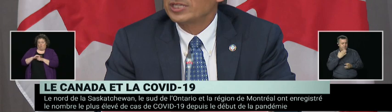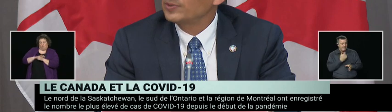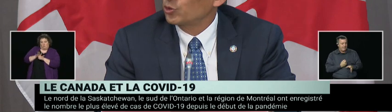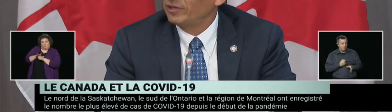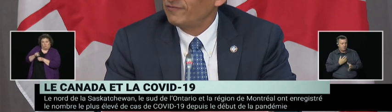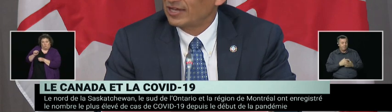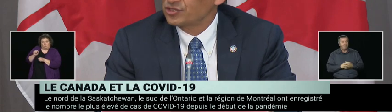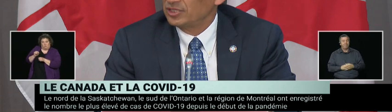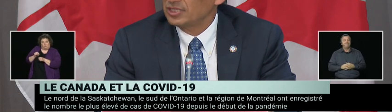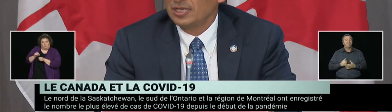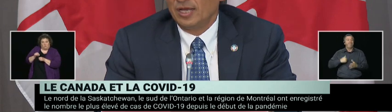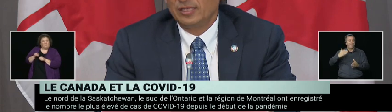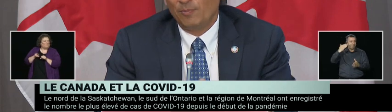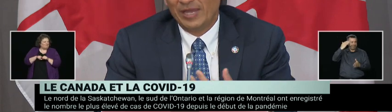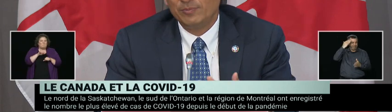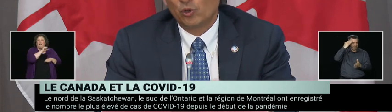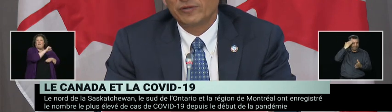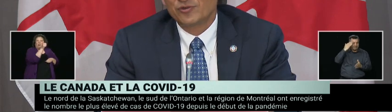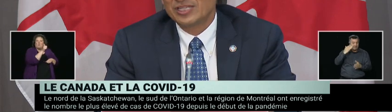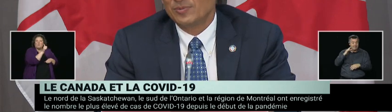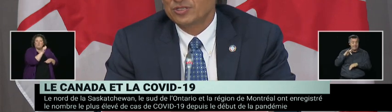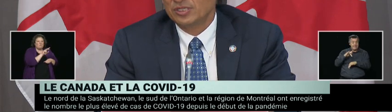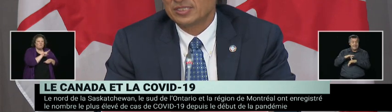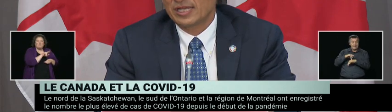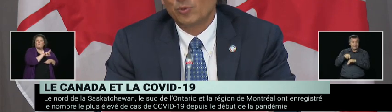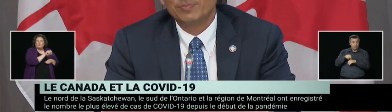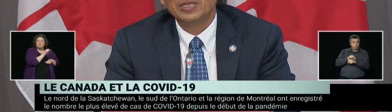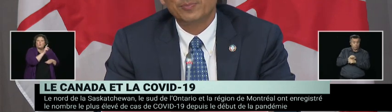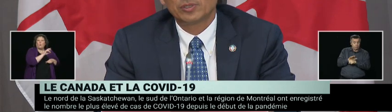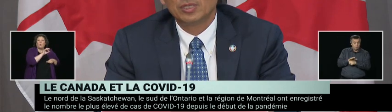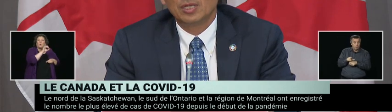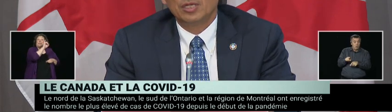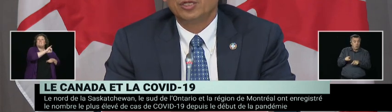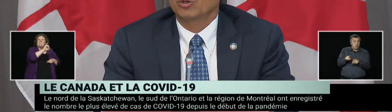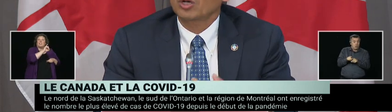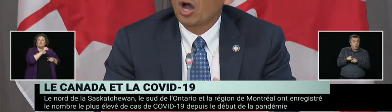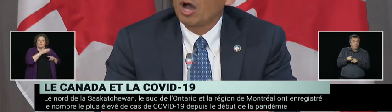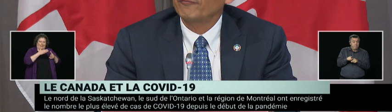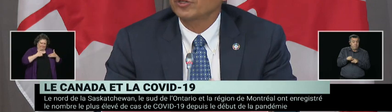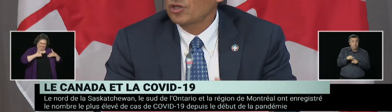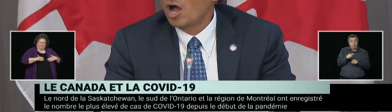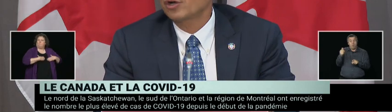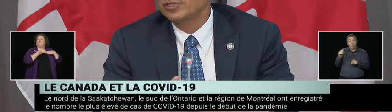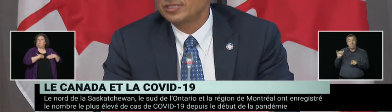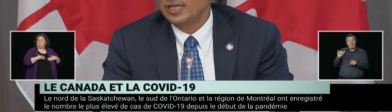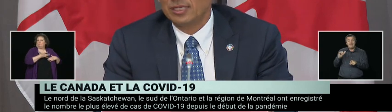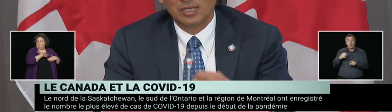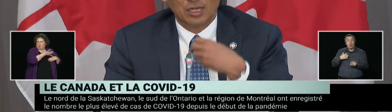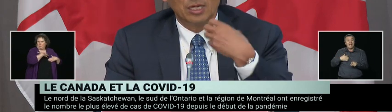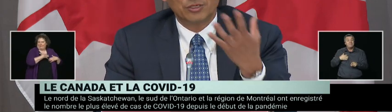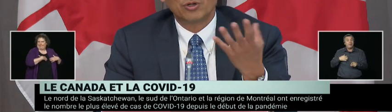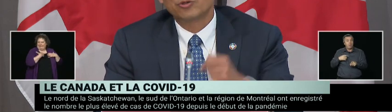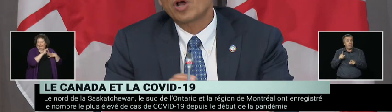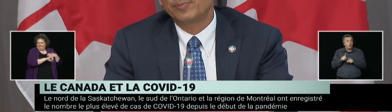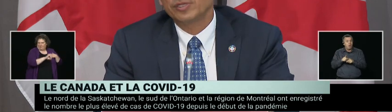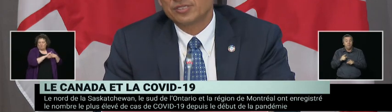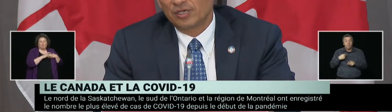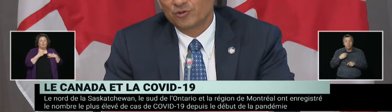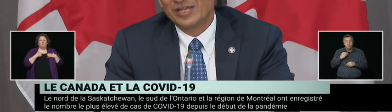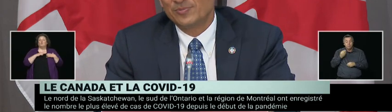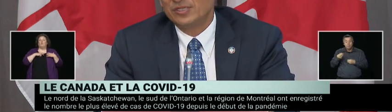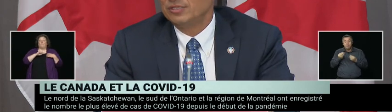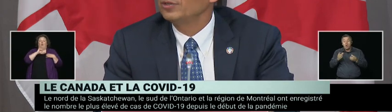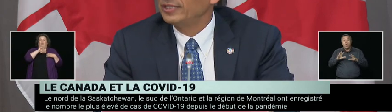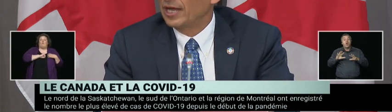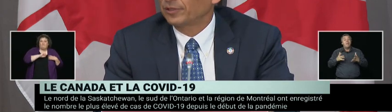respiratory infections. And the main mode of transmission is that when people, you know, cough or talk or sing, droplets